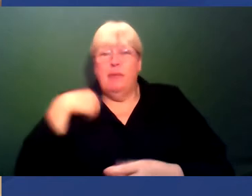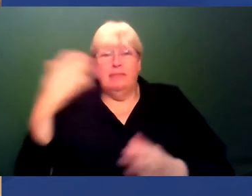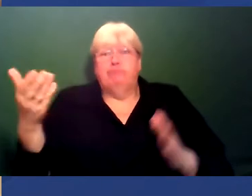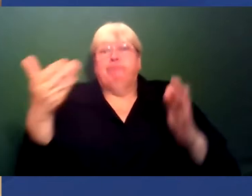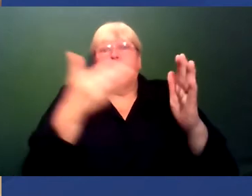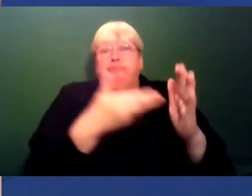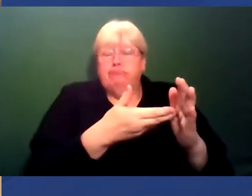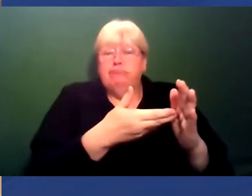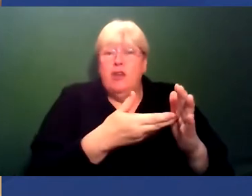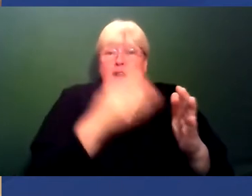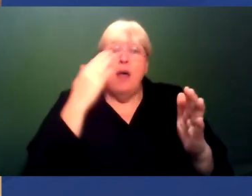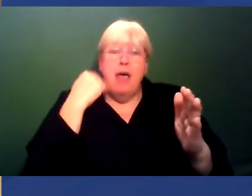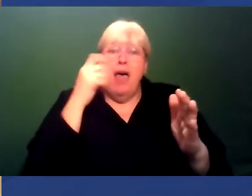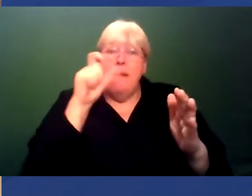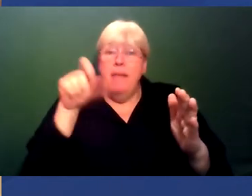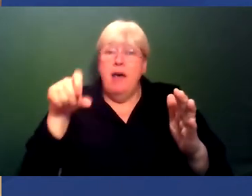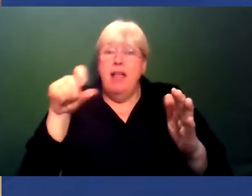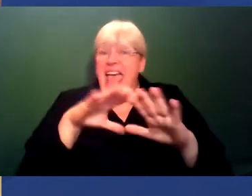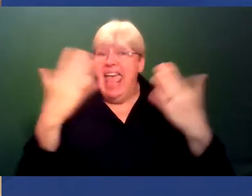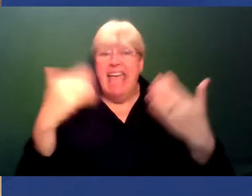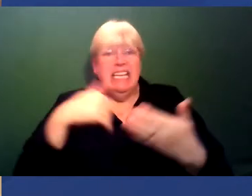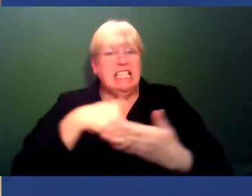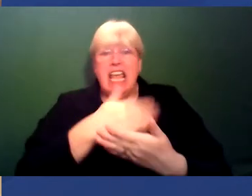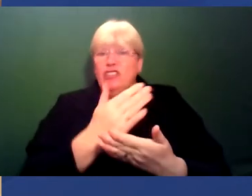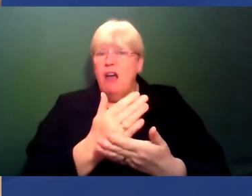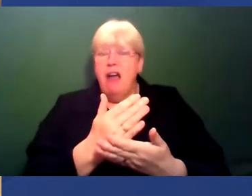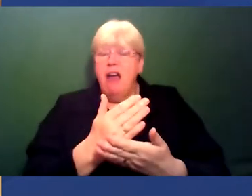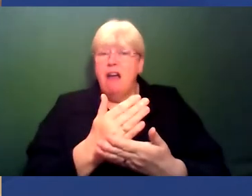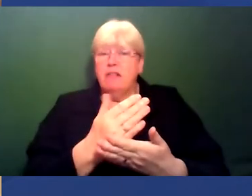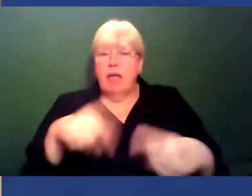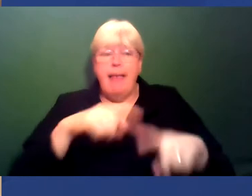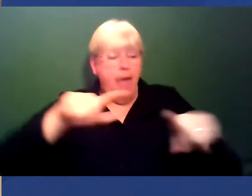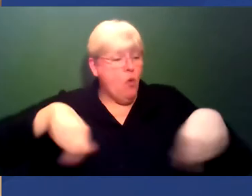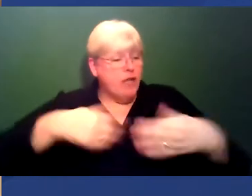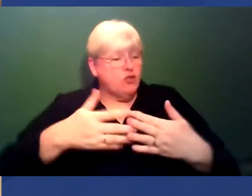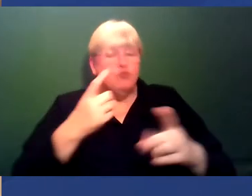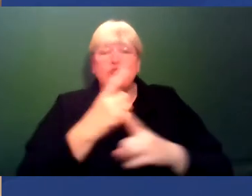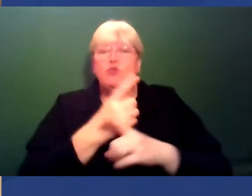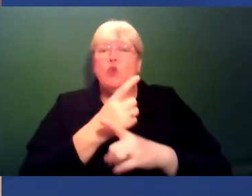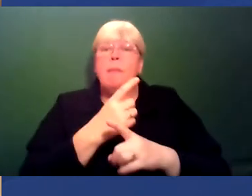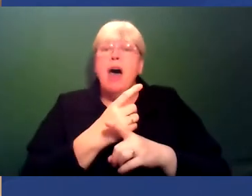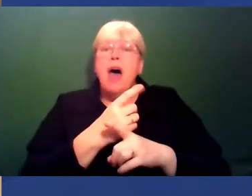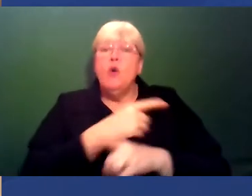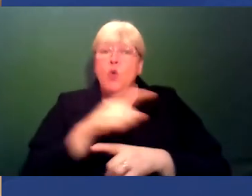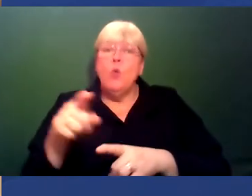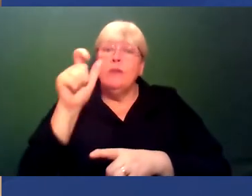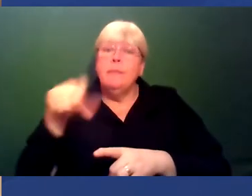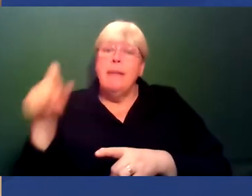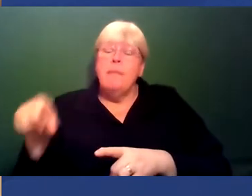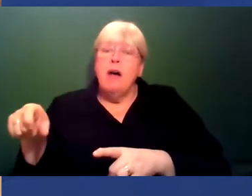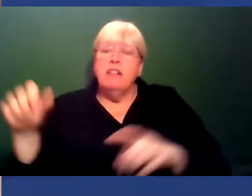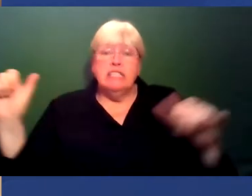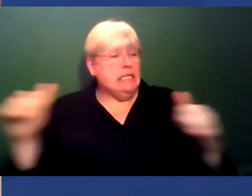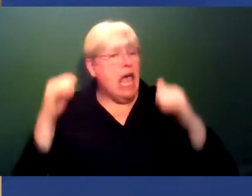globally in any sector. So it allows us to talk, you know, about those people. allows us to celebrate,